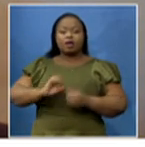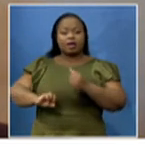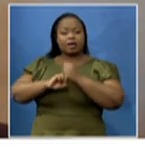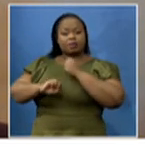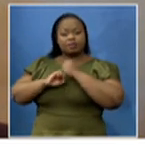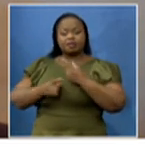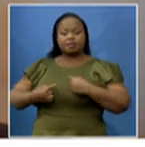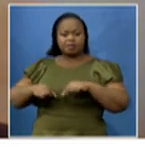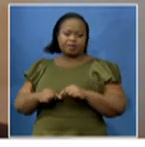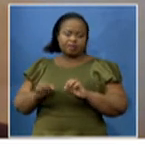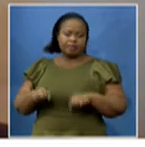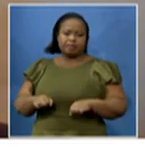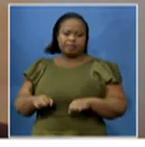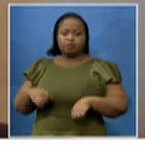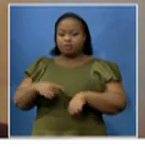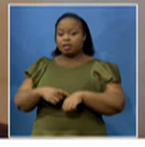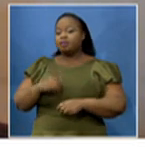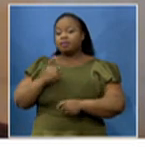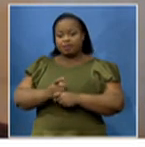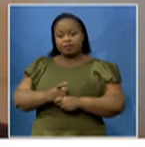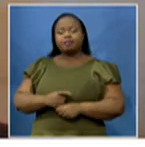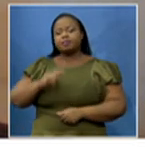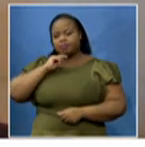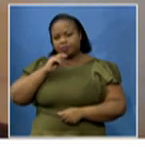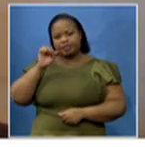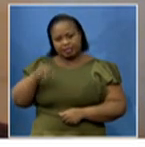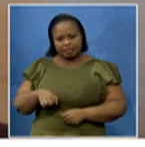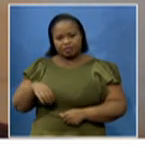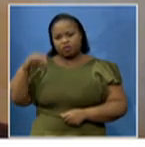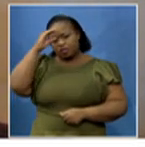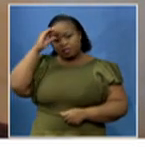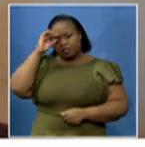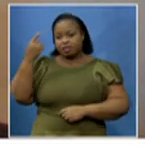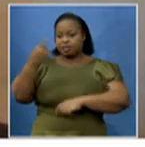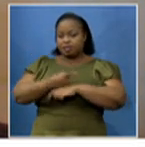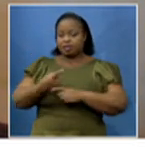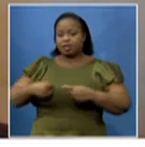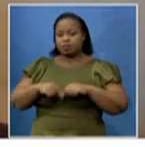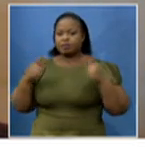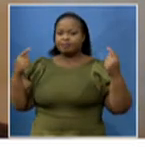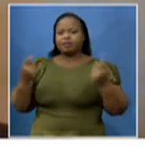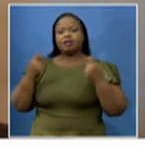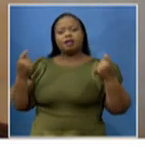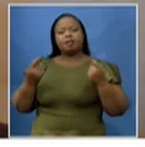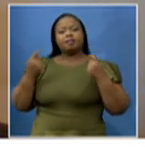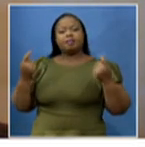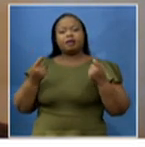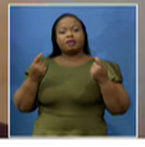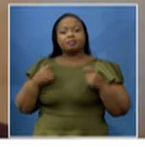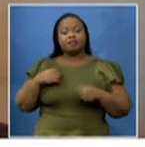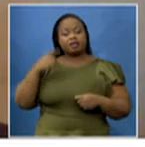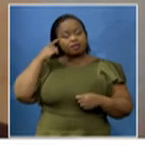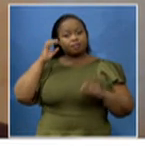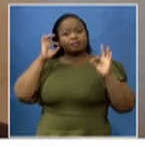these difficult times. Indeed today is Nurses Day. We celebrate it and it couldn't have been more